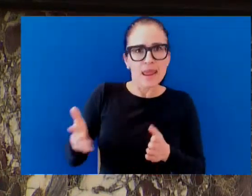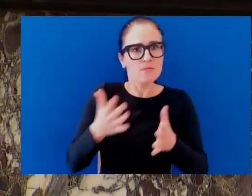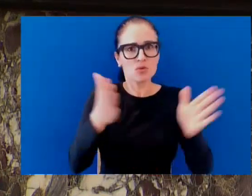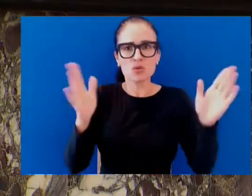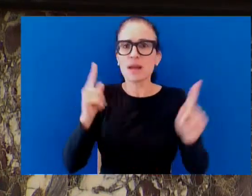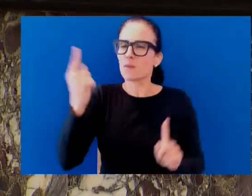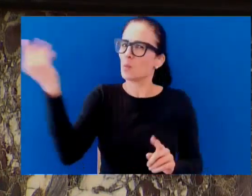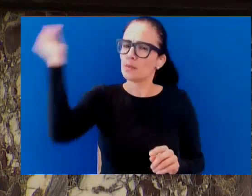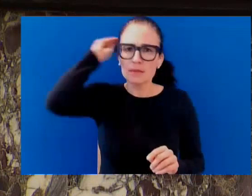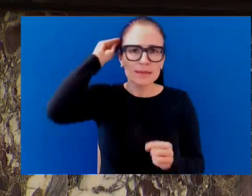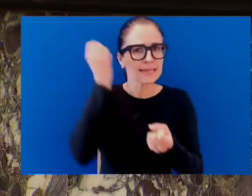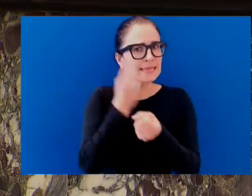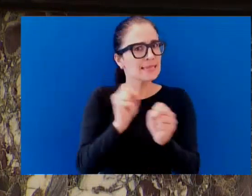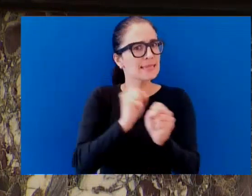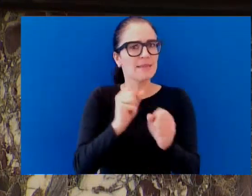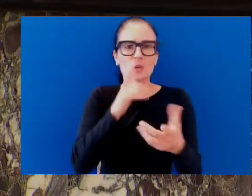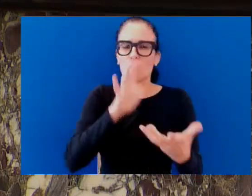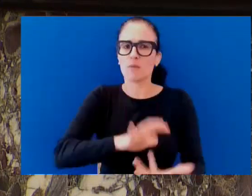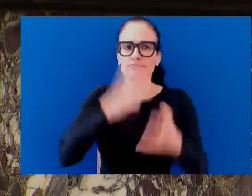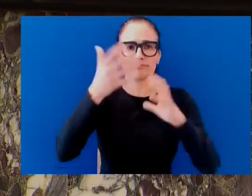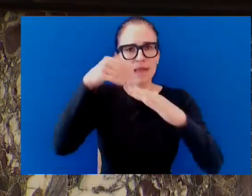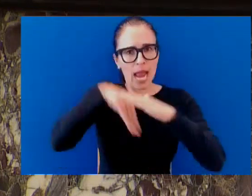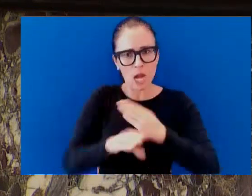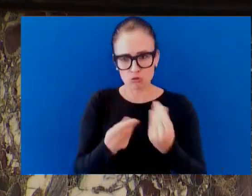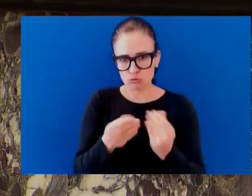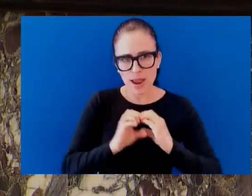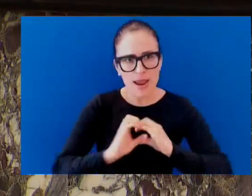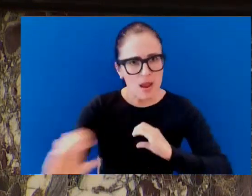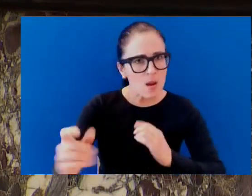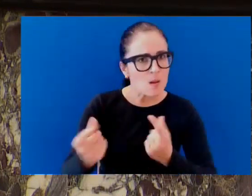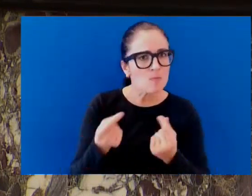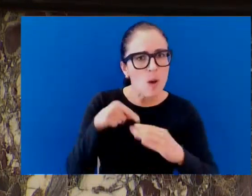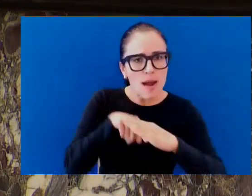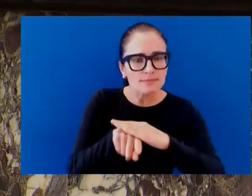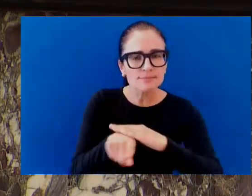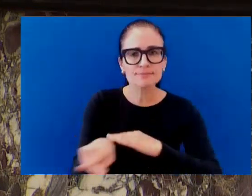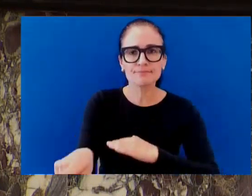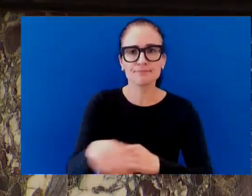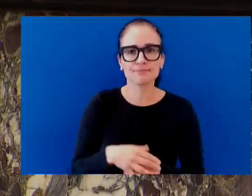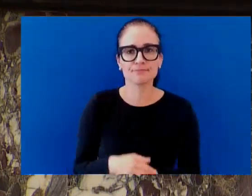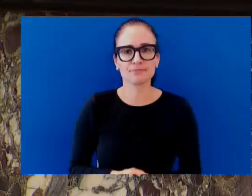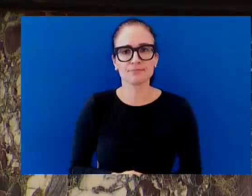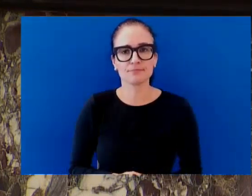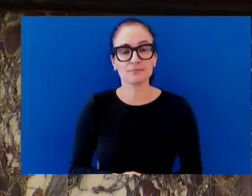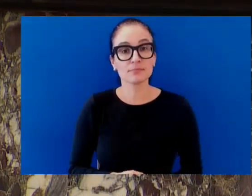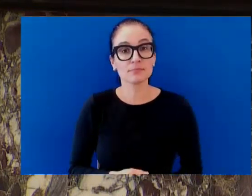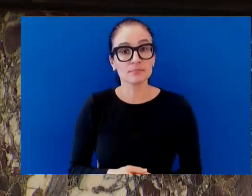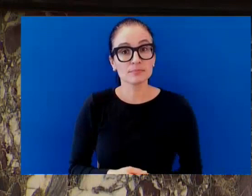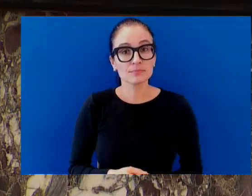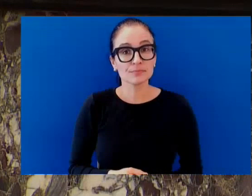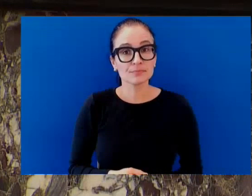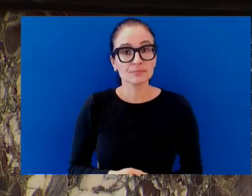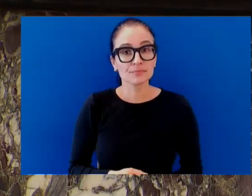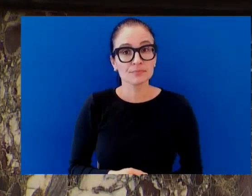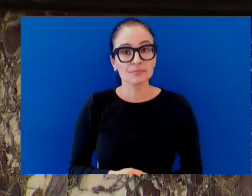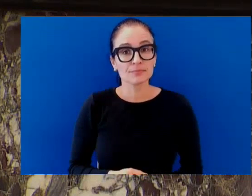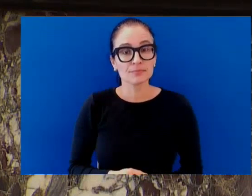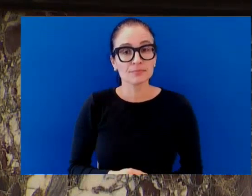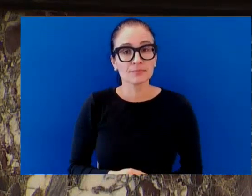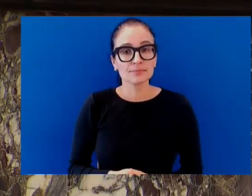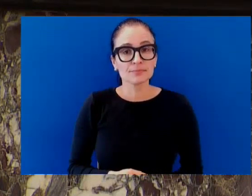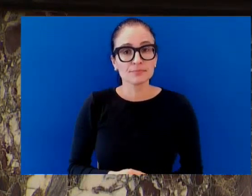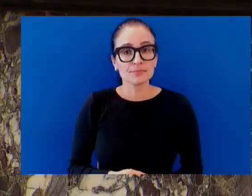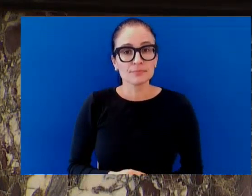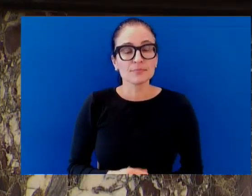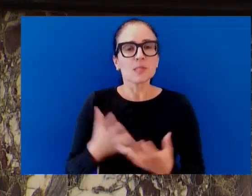service. Today, I acknowledge the British Columbia Common Ground Alliance. They are leading the development of the highest standards